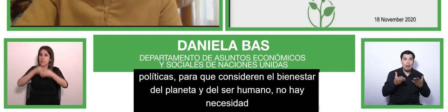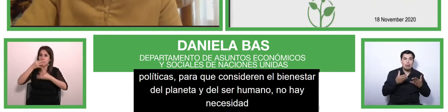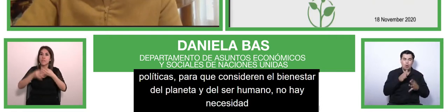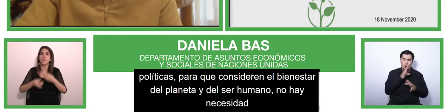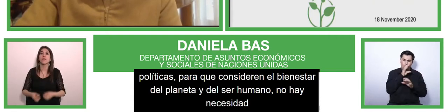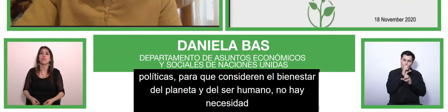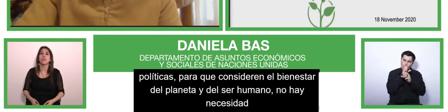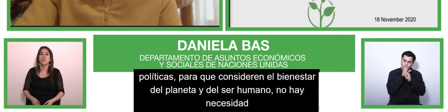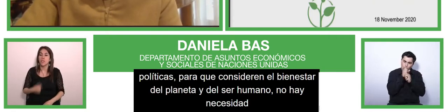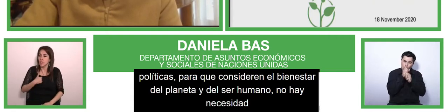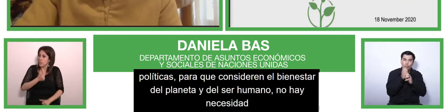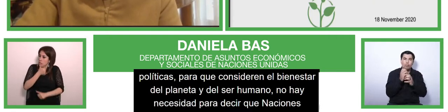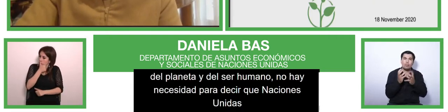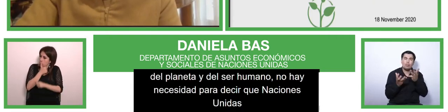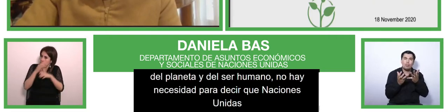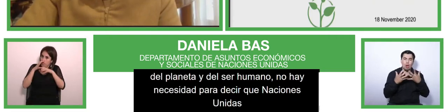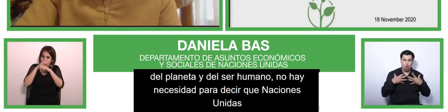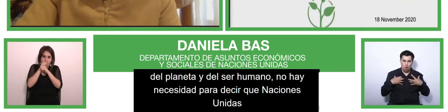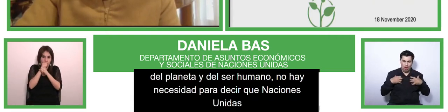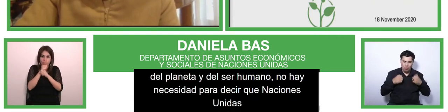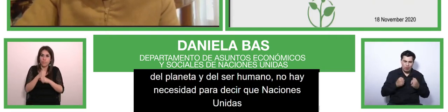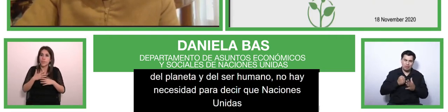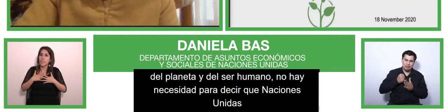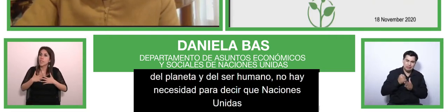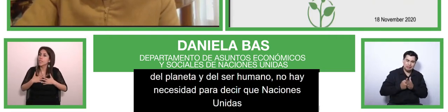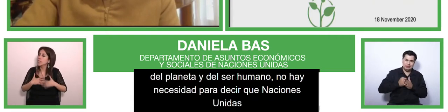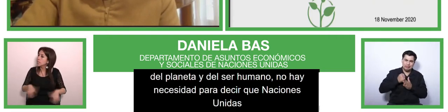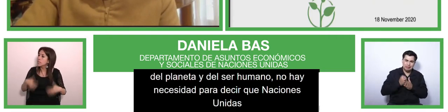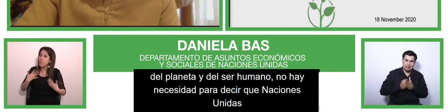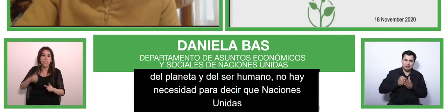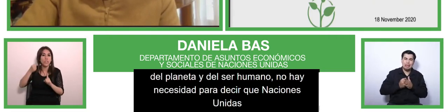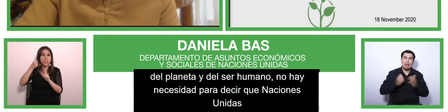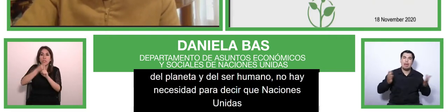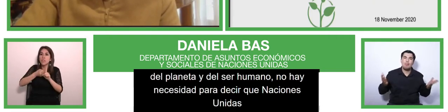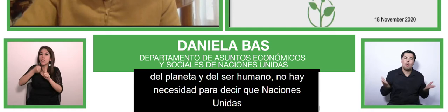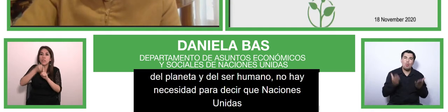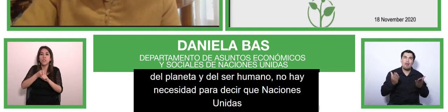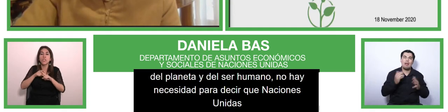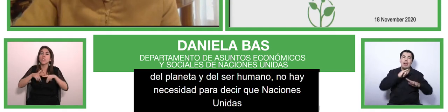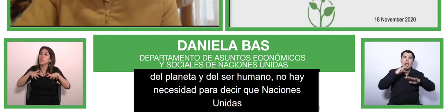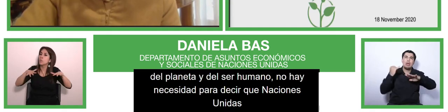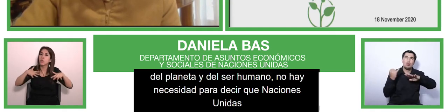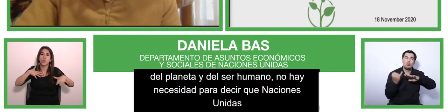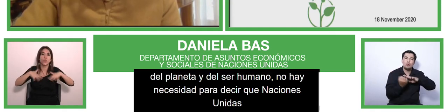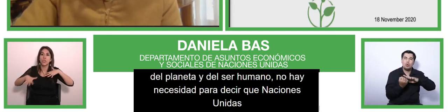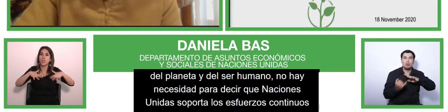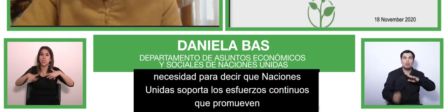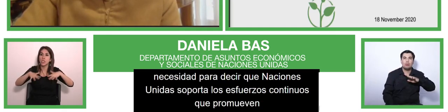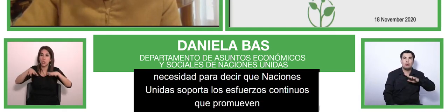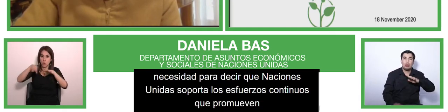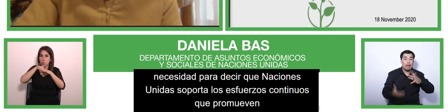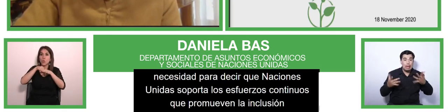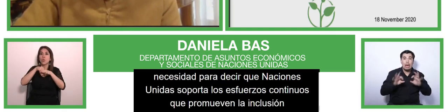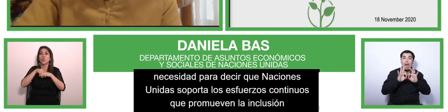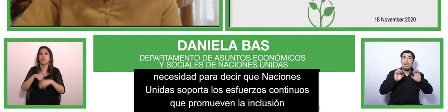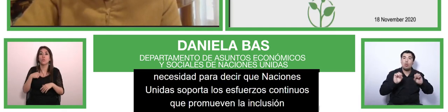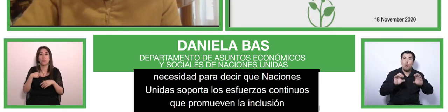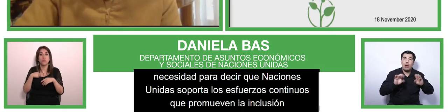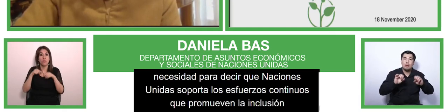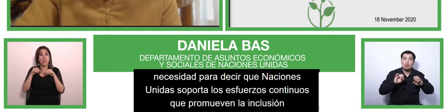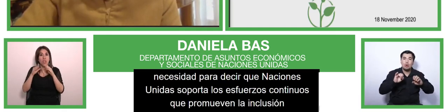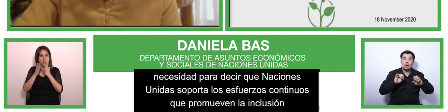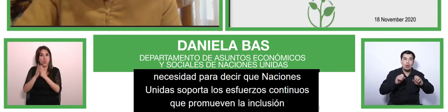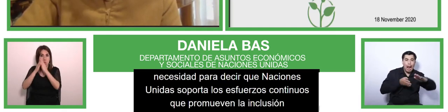towards policies that promote inclusive and accessible education for all people